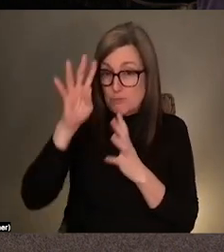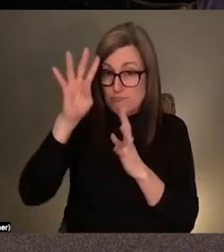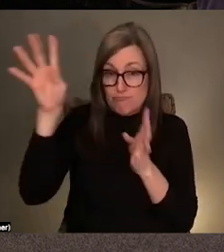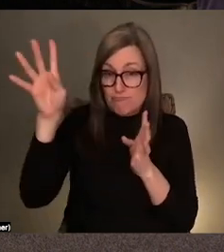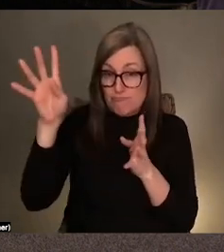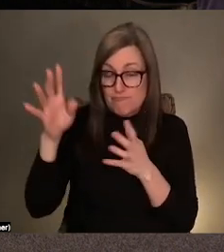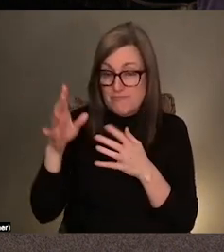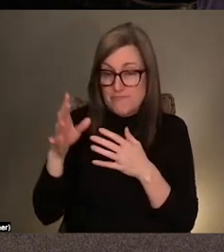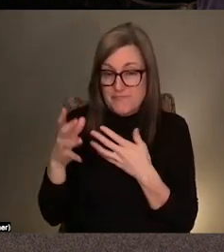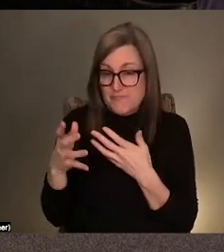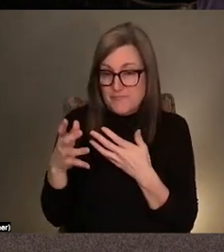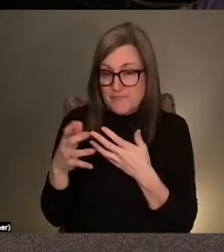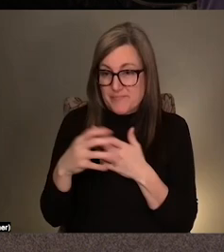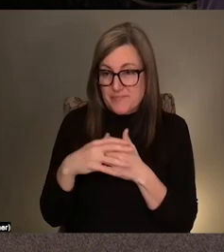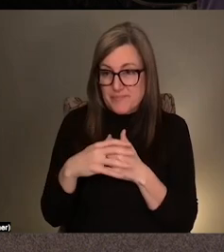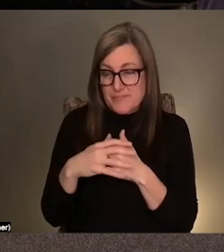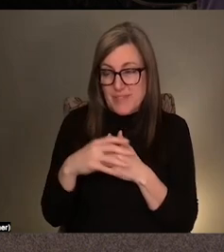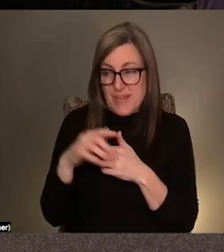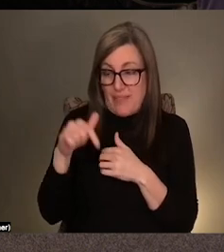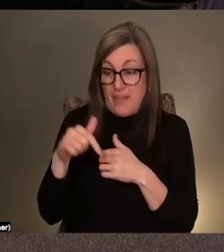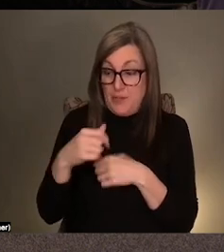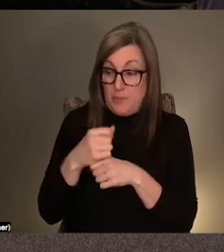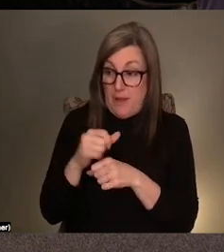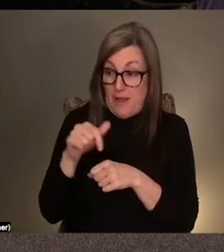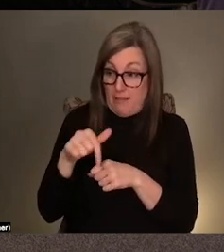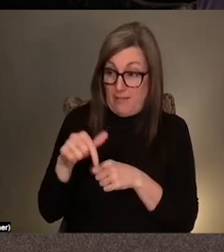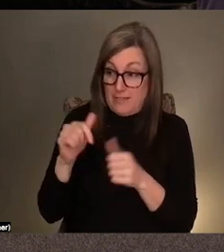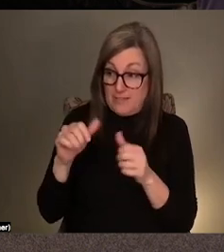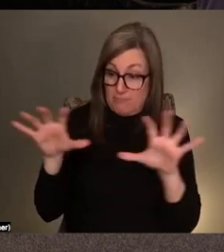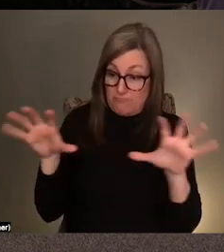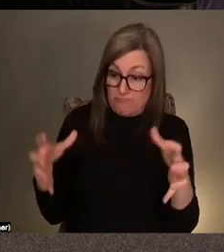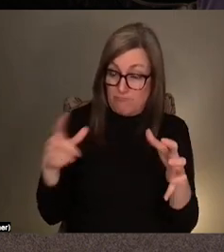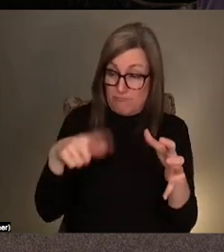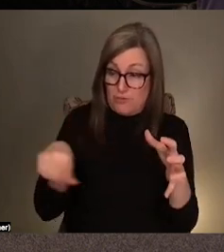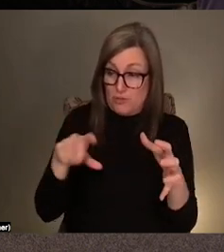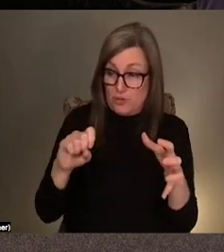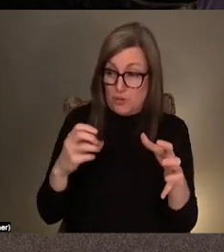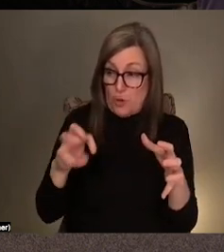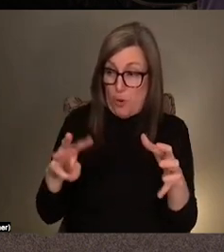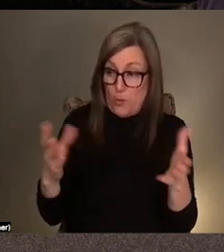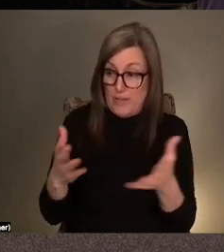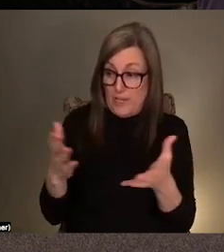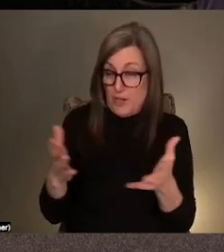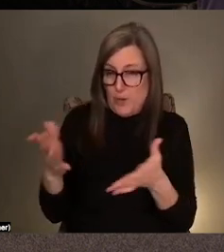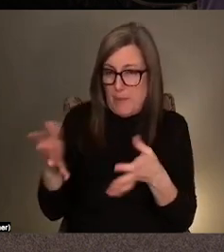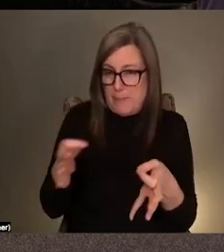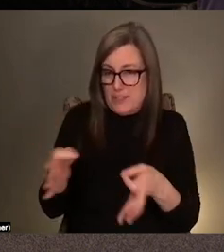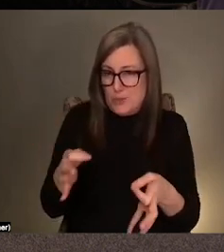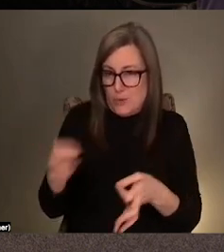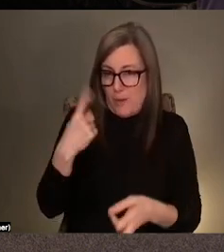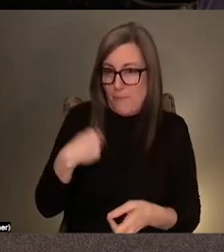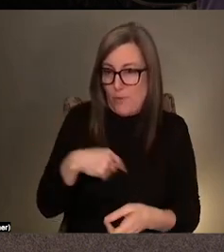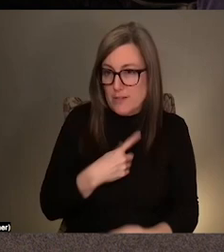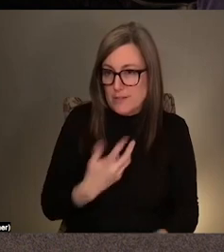to make a show at the Walker. And then maybe you could describe a little bit what the show is like. Yeah, sure.